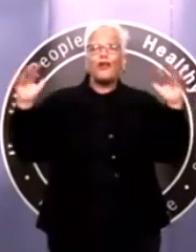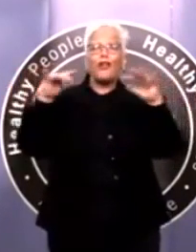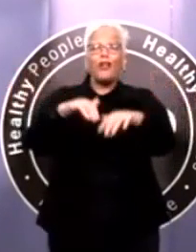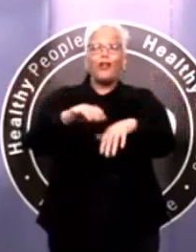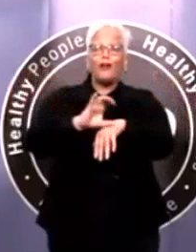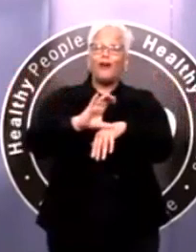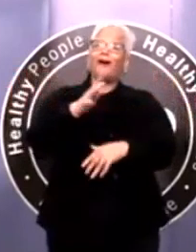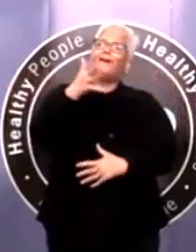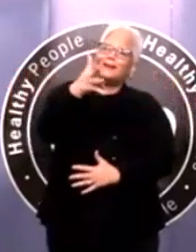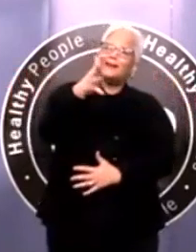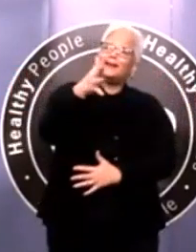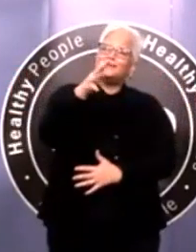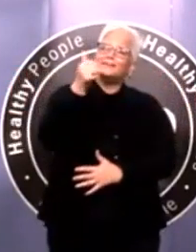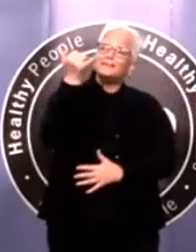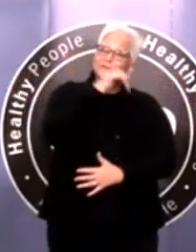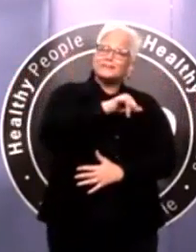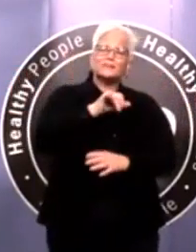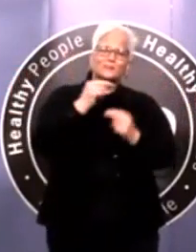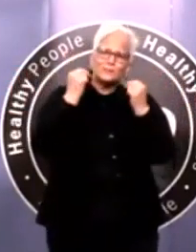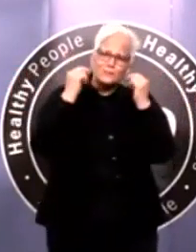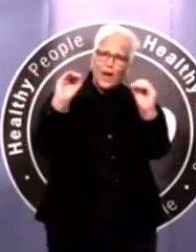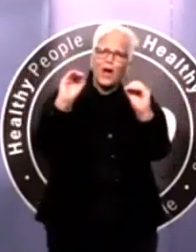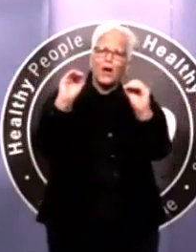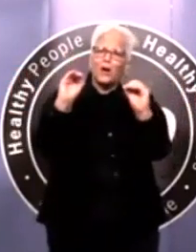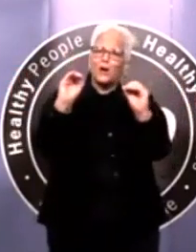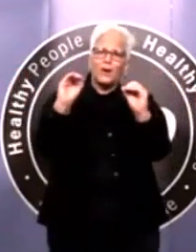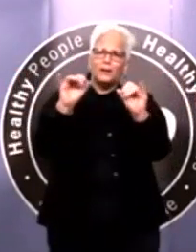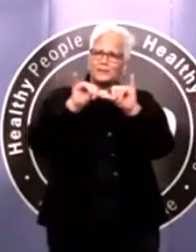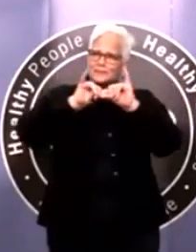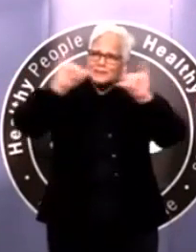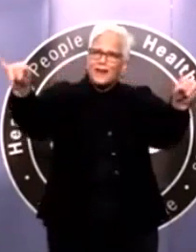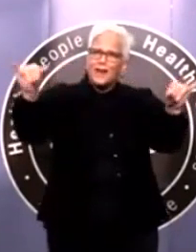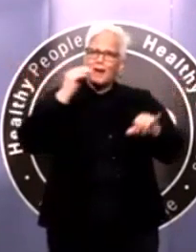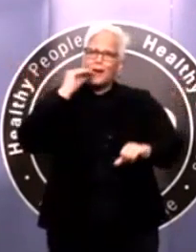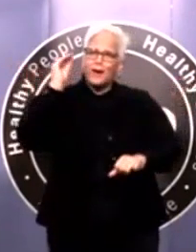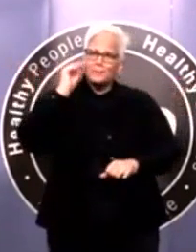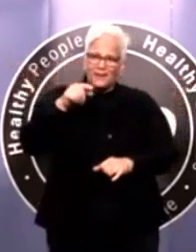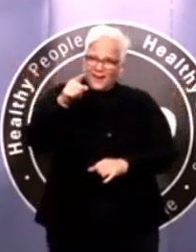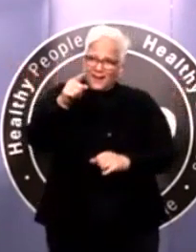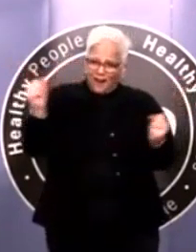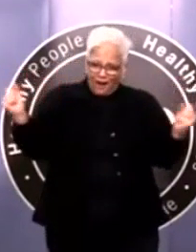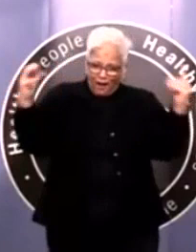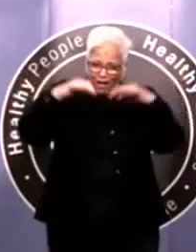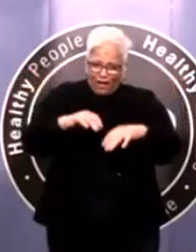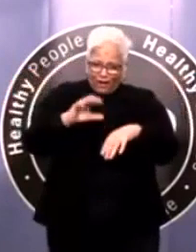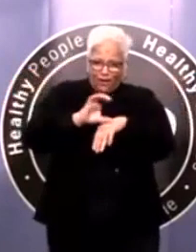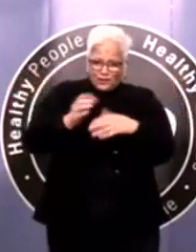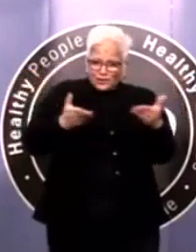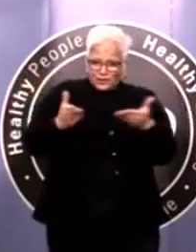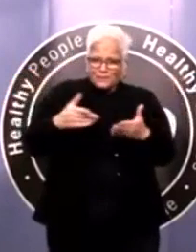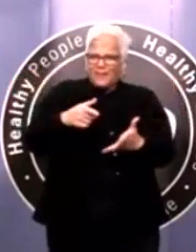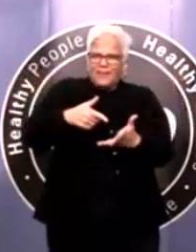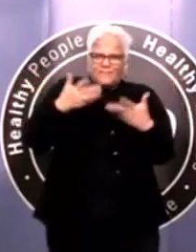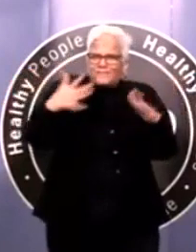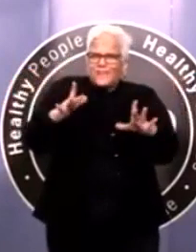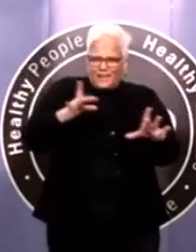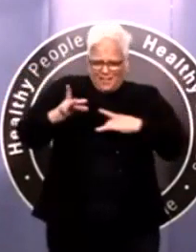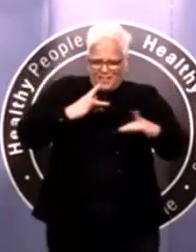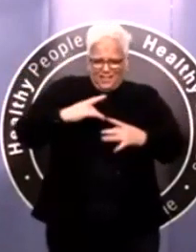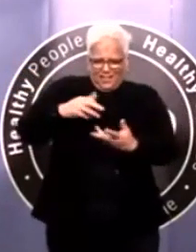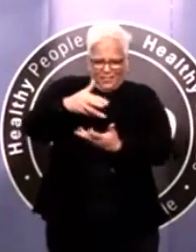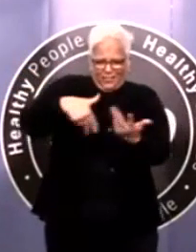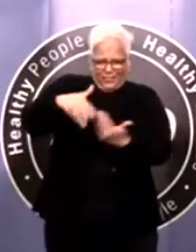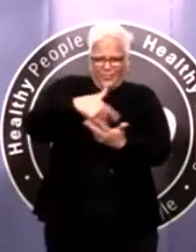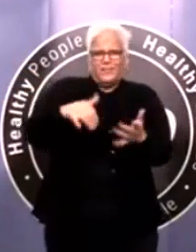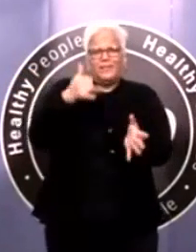that to anybody, nor, by the way, have I talked to any pastor that recommends that. We've had a lot of conversations with